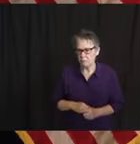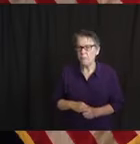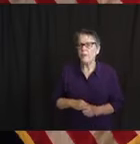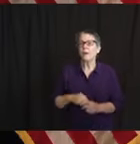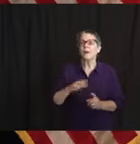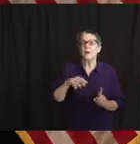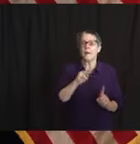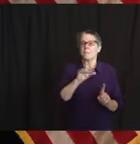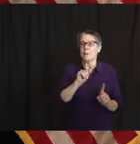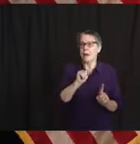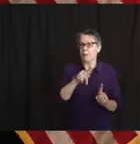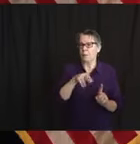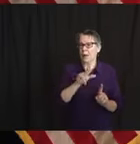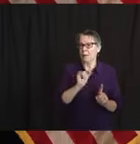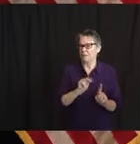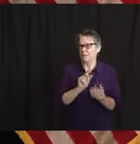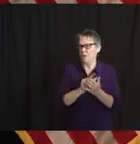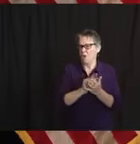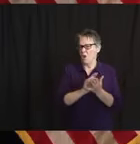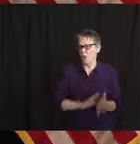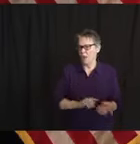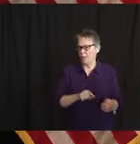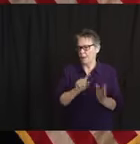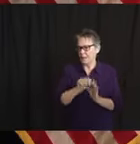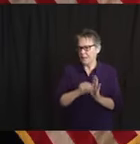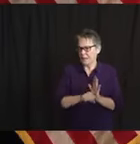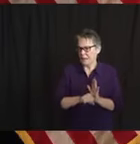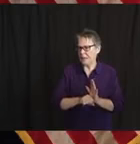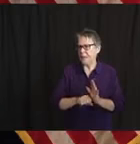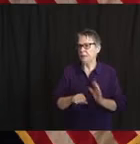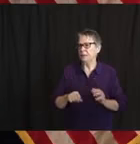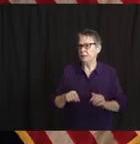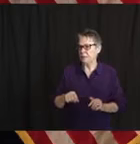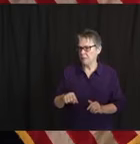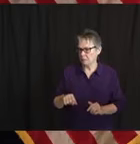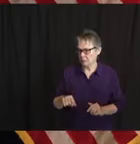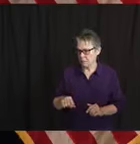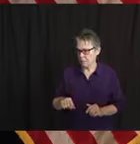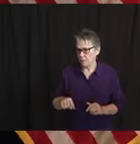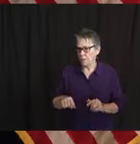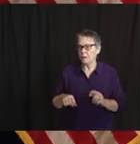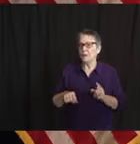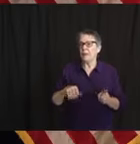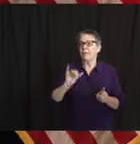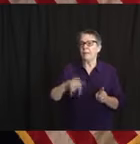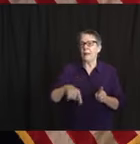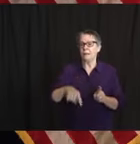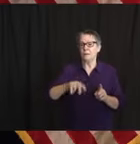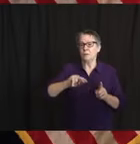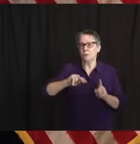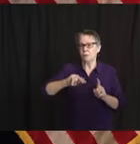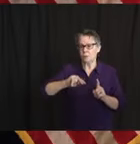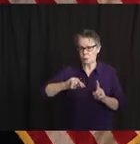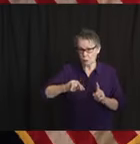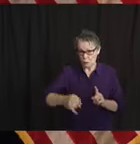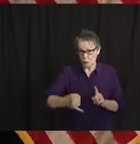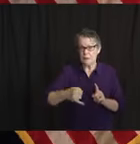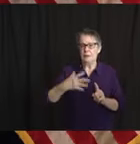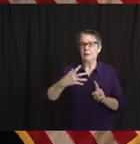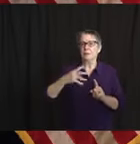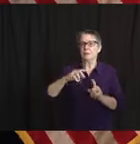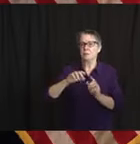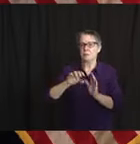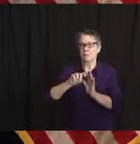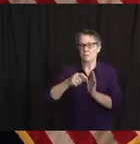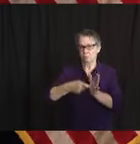Do you have any, sir? Please. For the commissioner or Dr. Tan, just give me one moment while I load this up. Can you give us